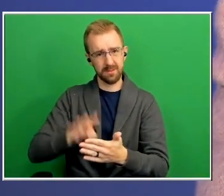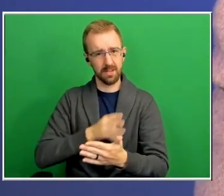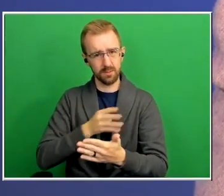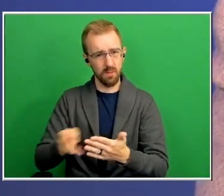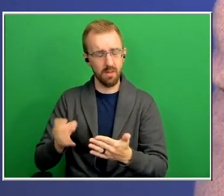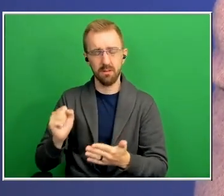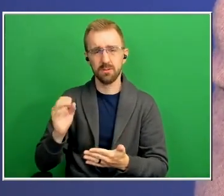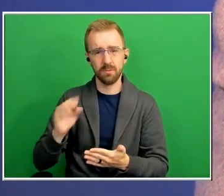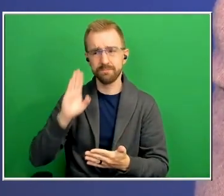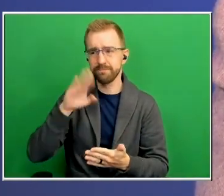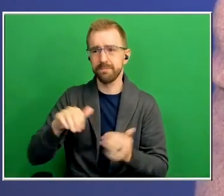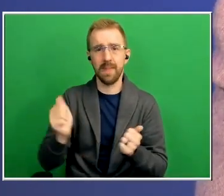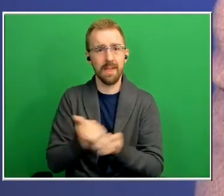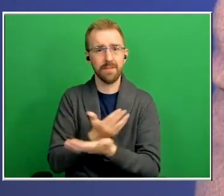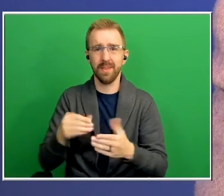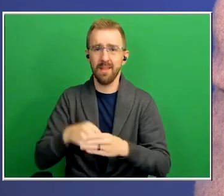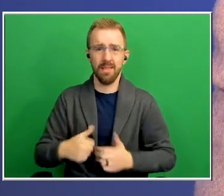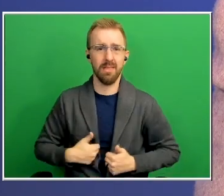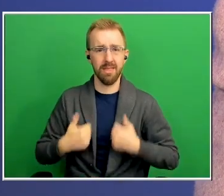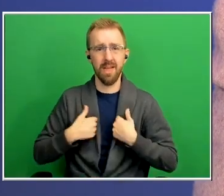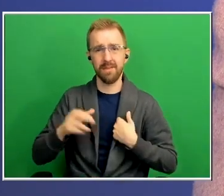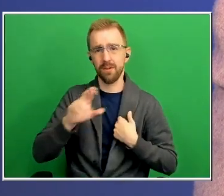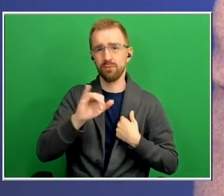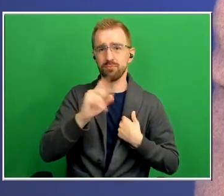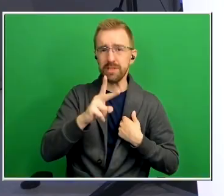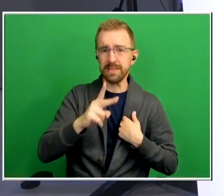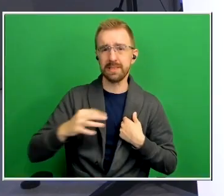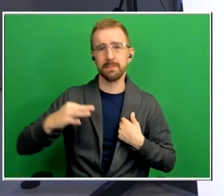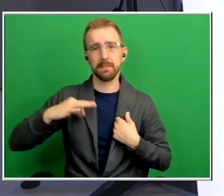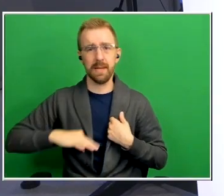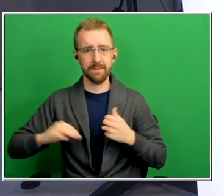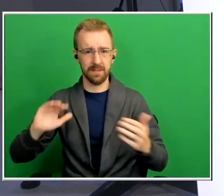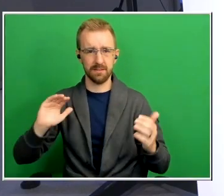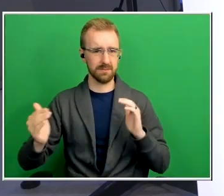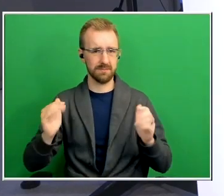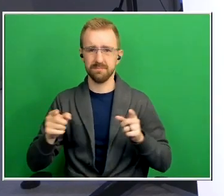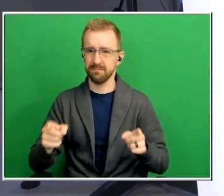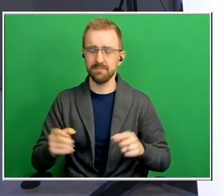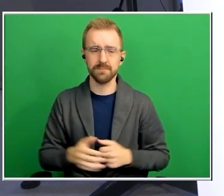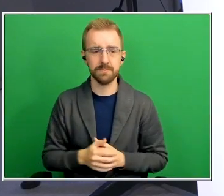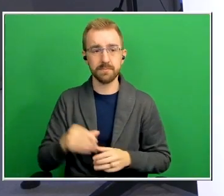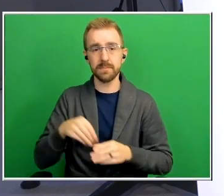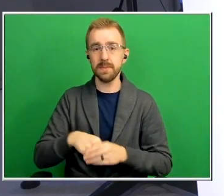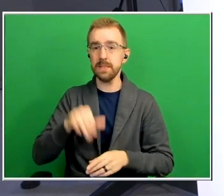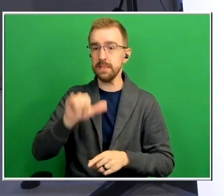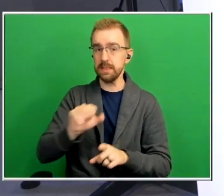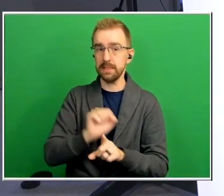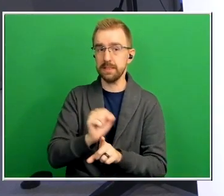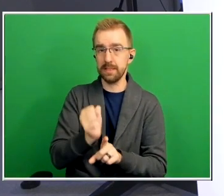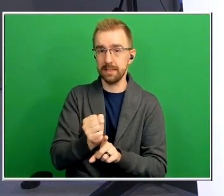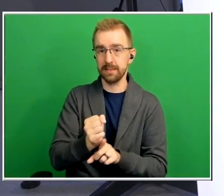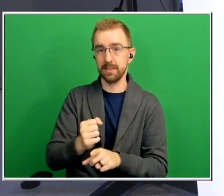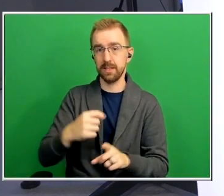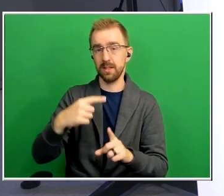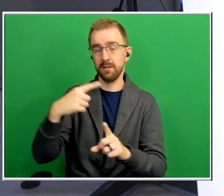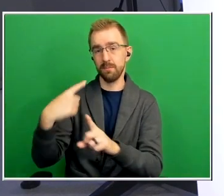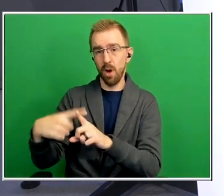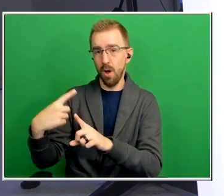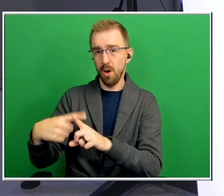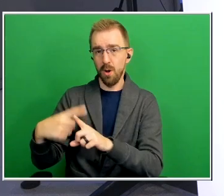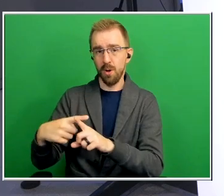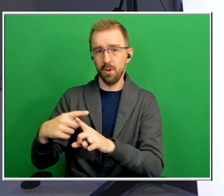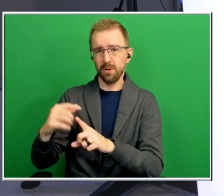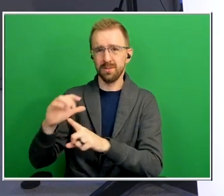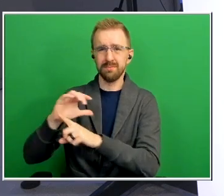in life is a risk benefit profile and in this case the pros so far outweigh